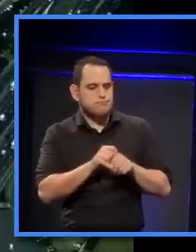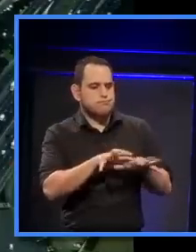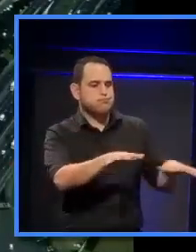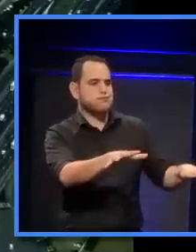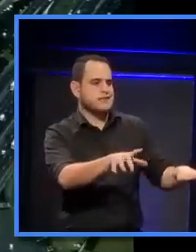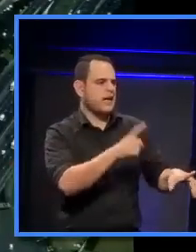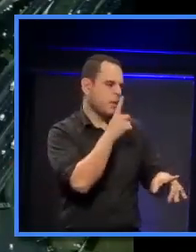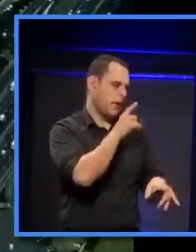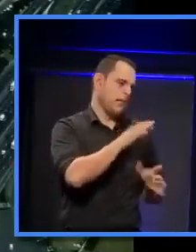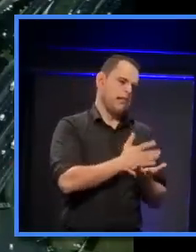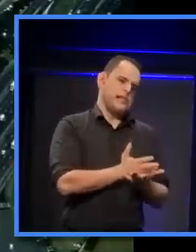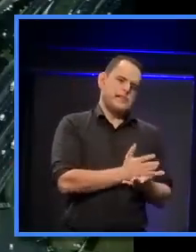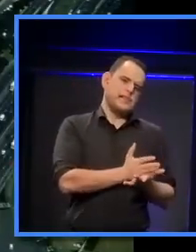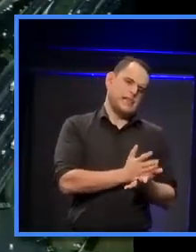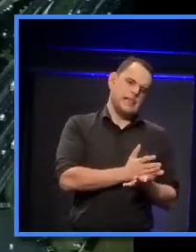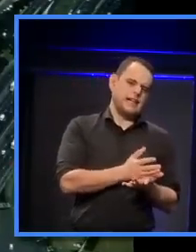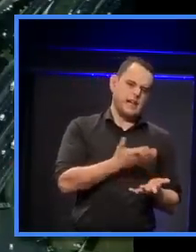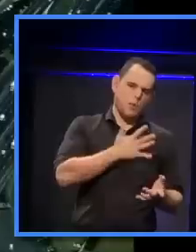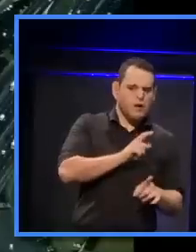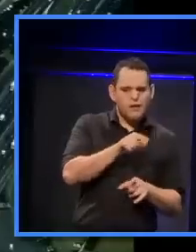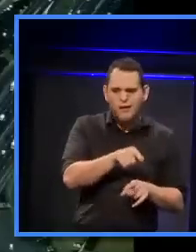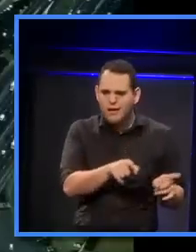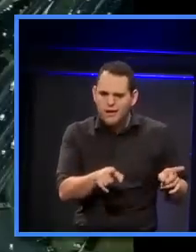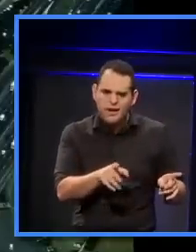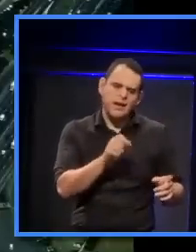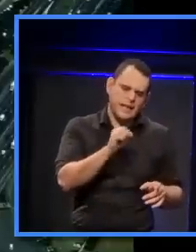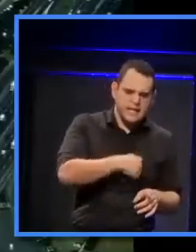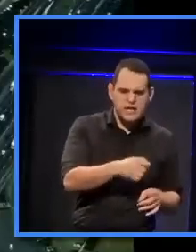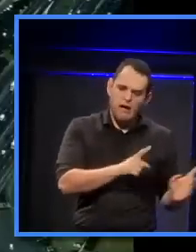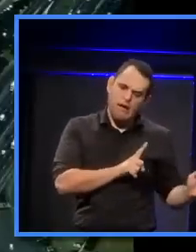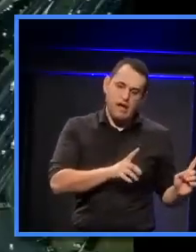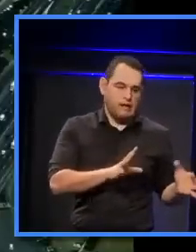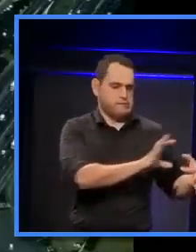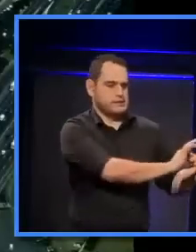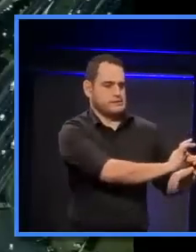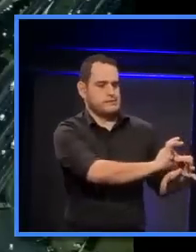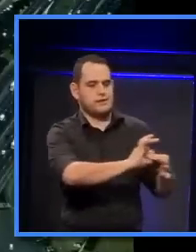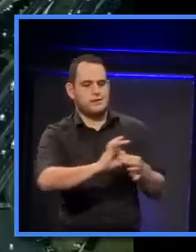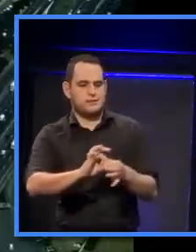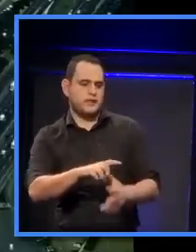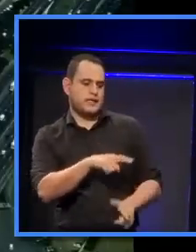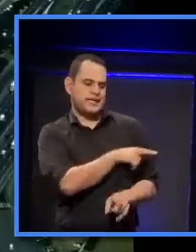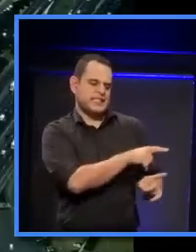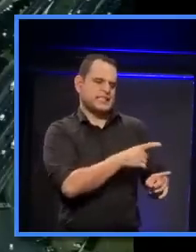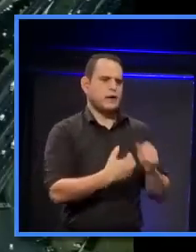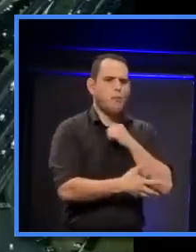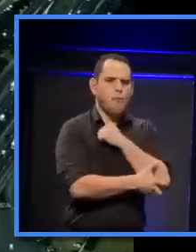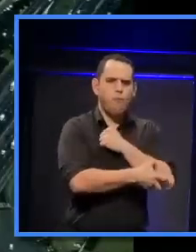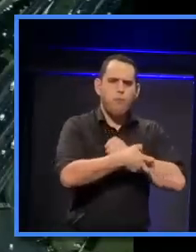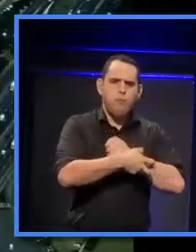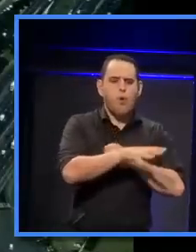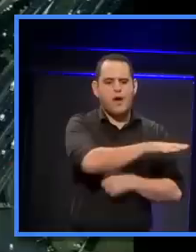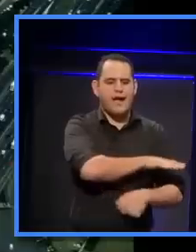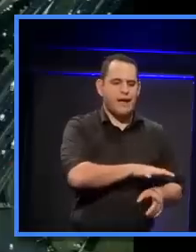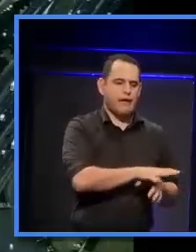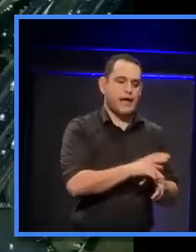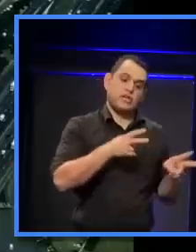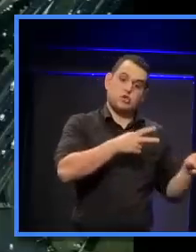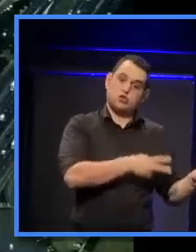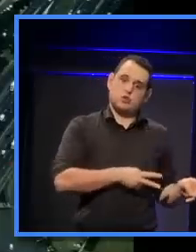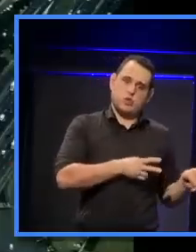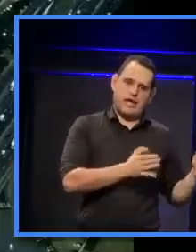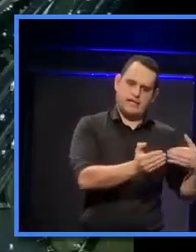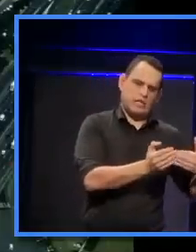drag in people. It's a relatively poor area. It's Port de Pantan as the closest tube station, which you may